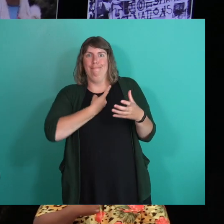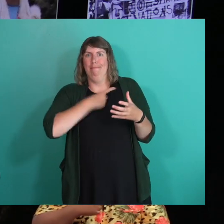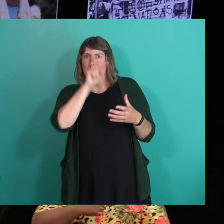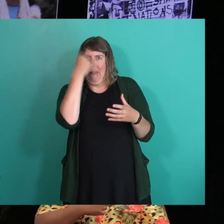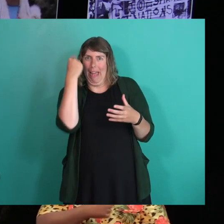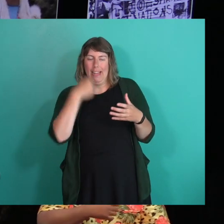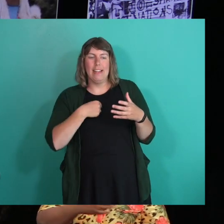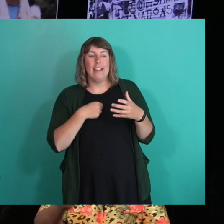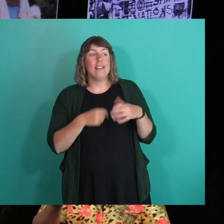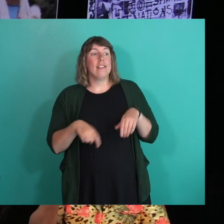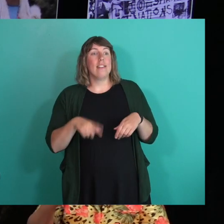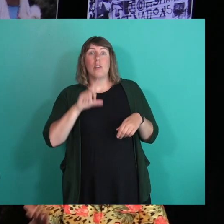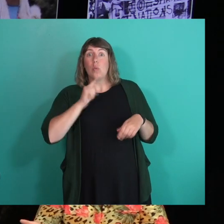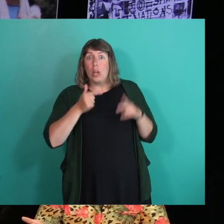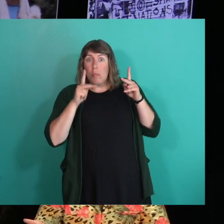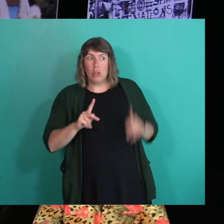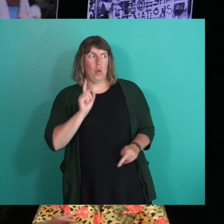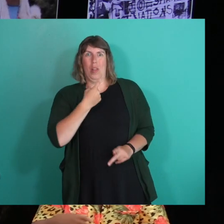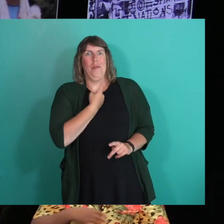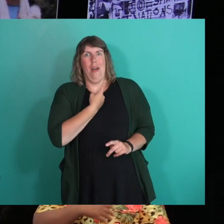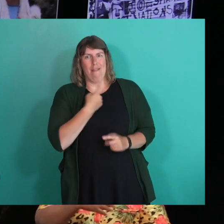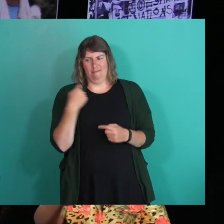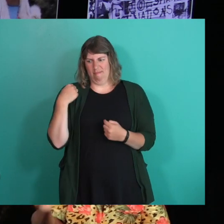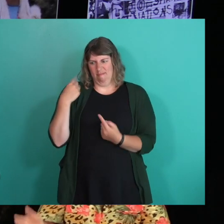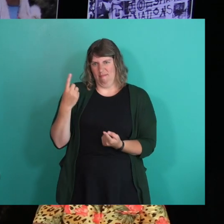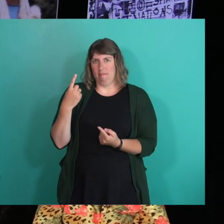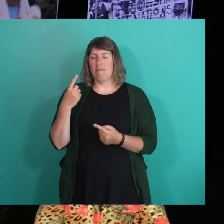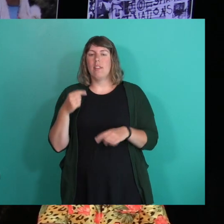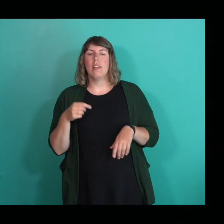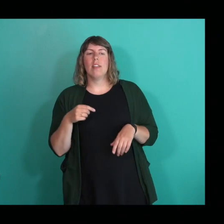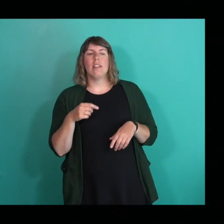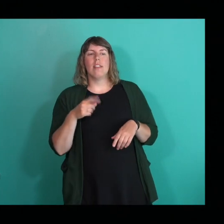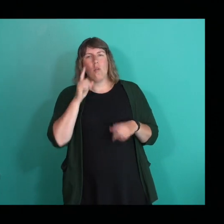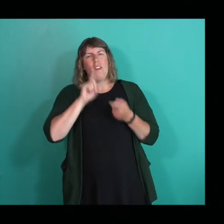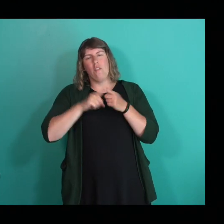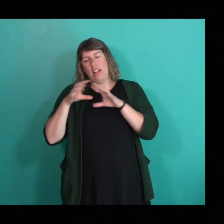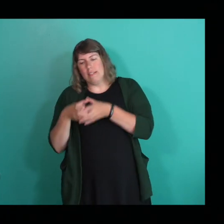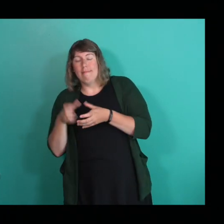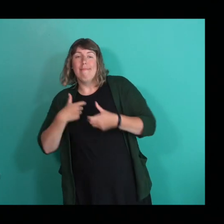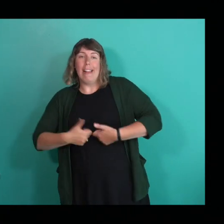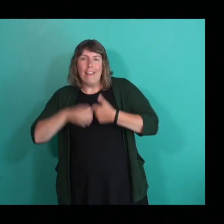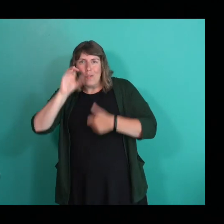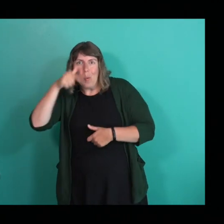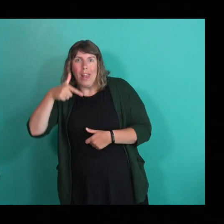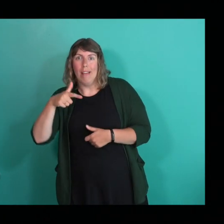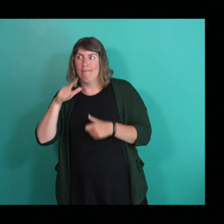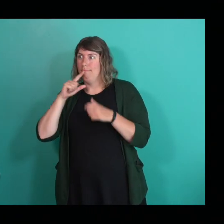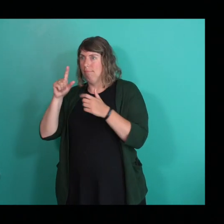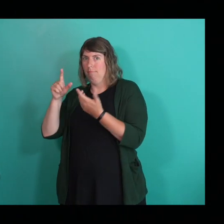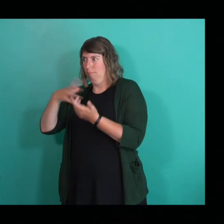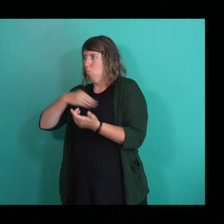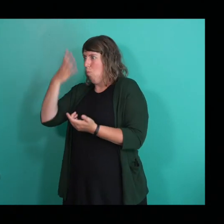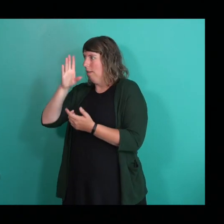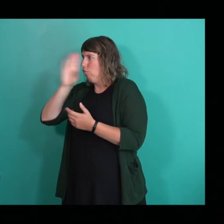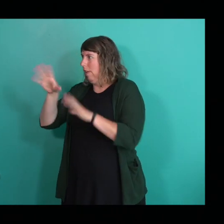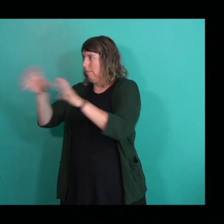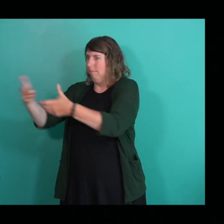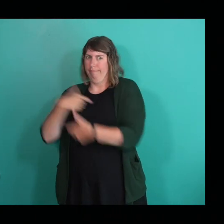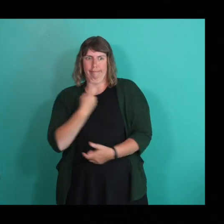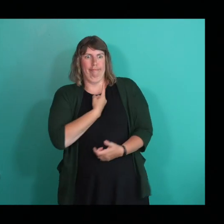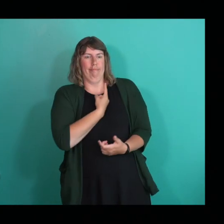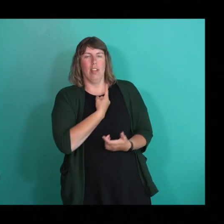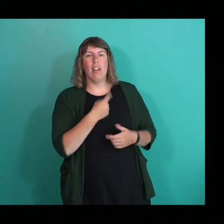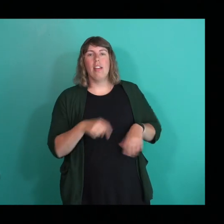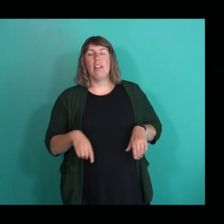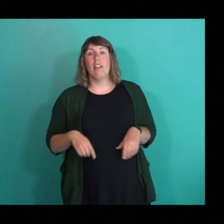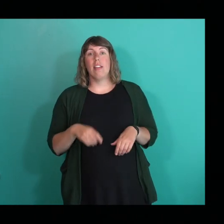pretty much the only queer person that I knew of at the time in my friends circle and living in Coquitlam. And I was